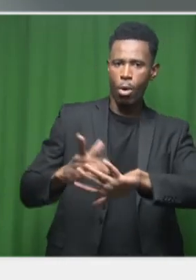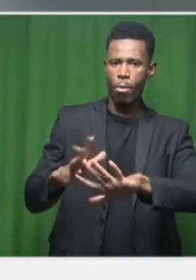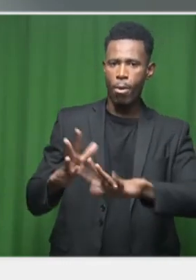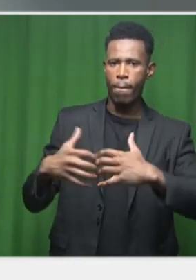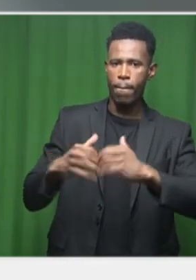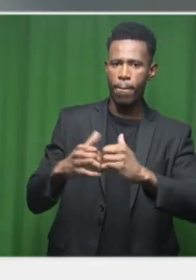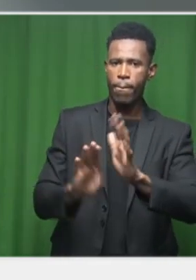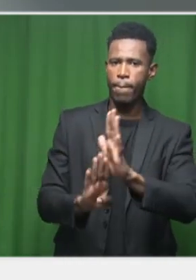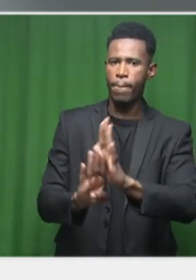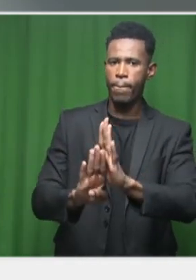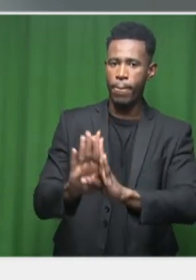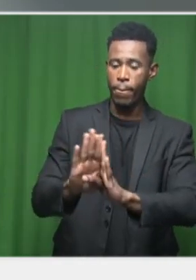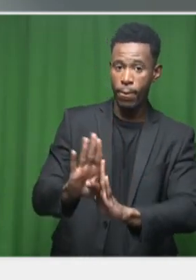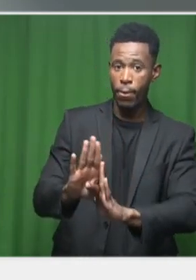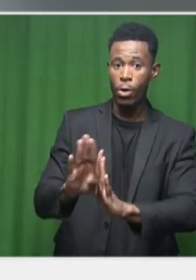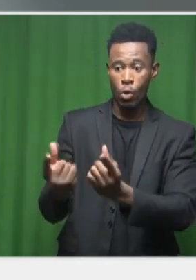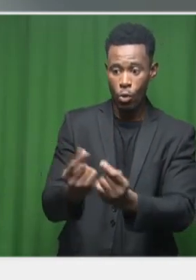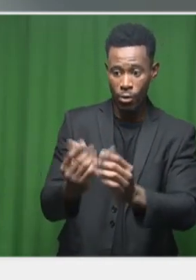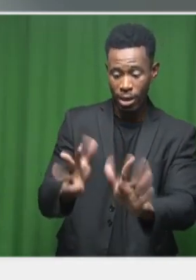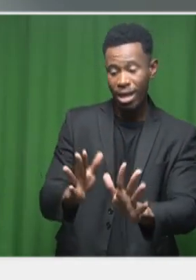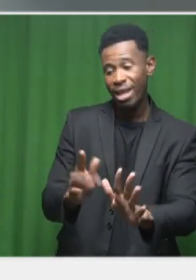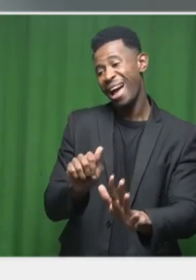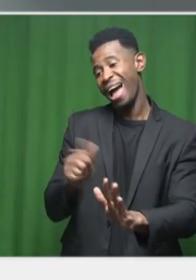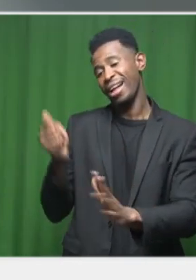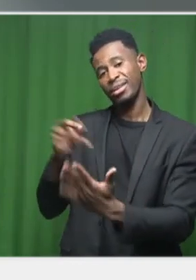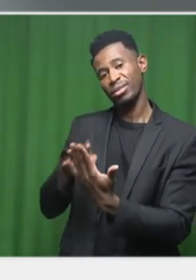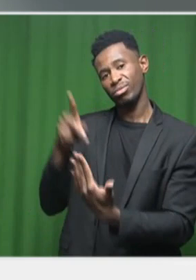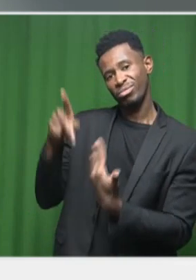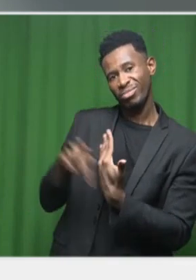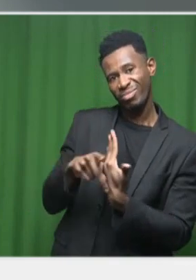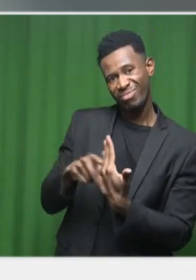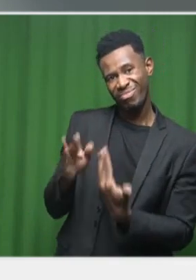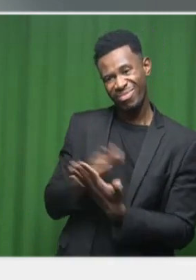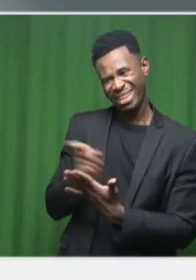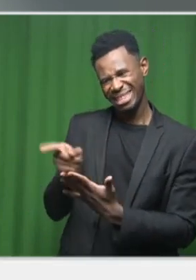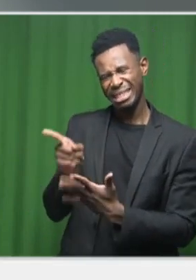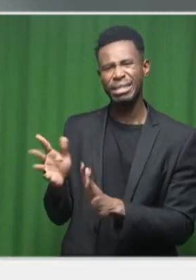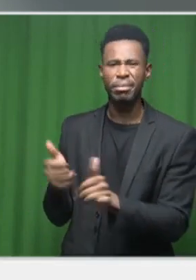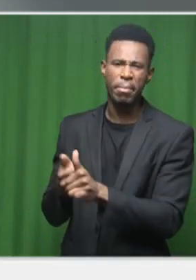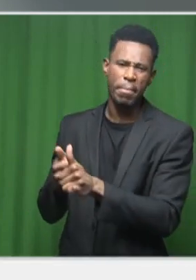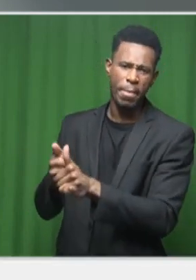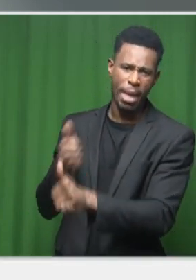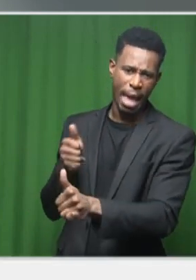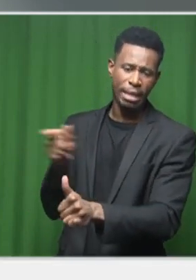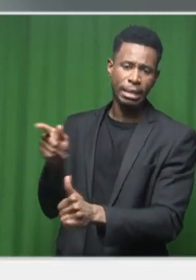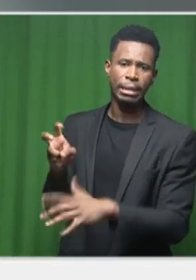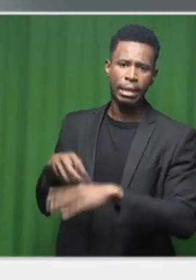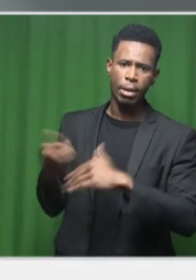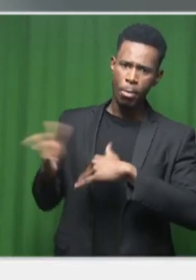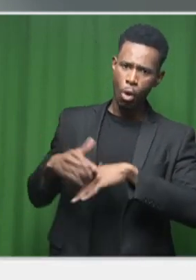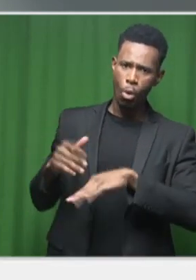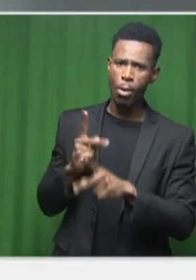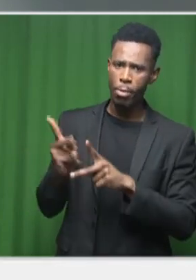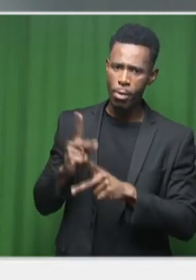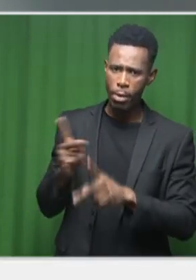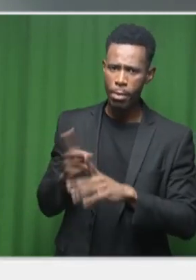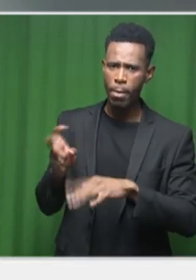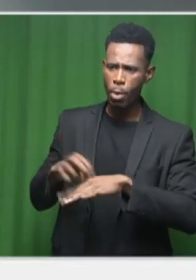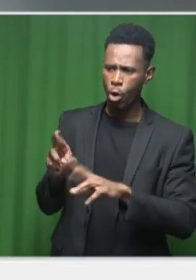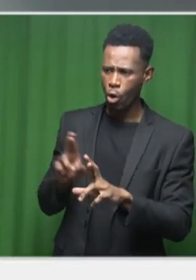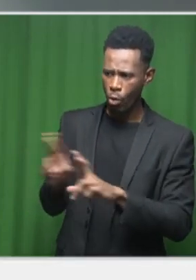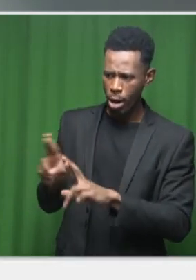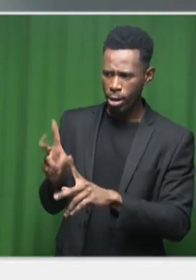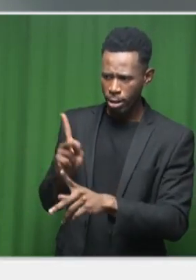other projects that's a bit further behind that requires more structuring and more preparation in order to get them ready.